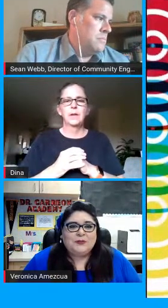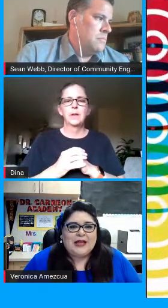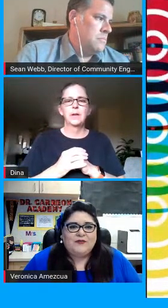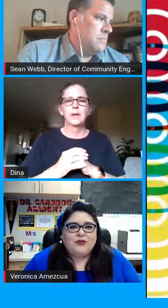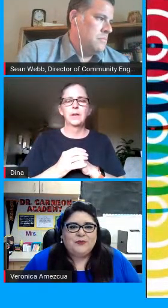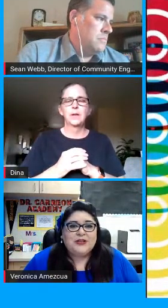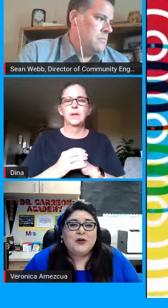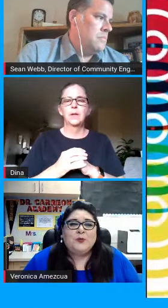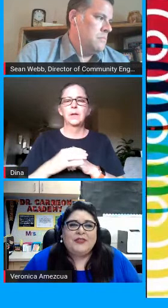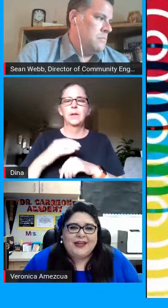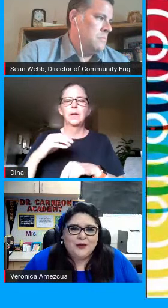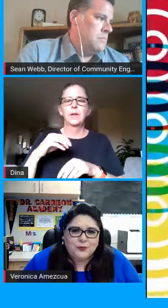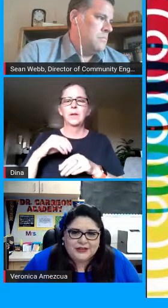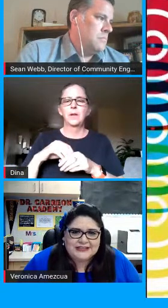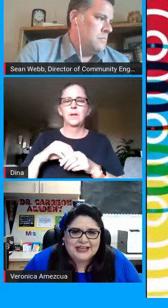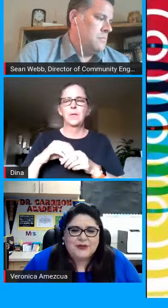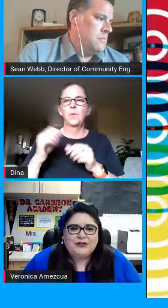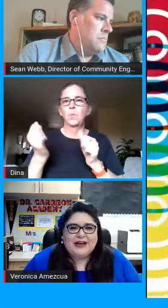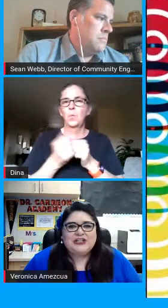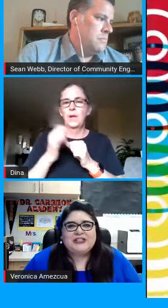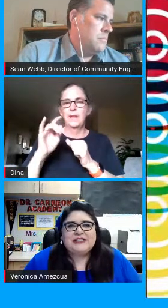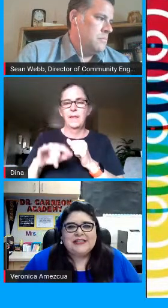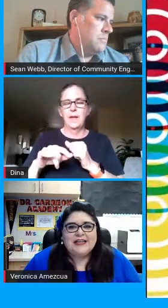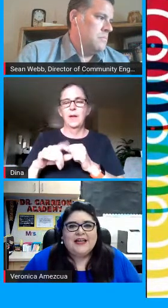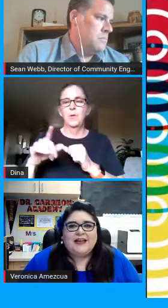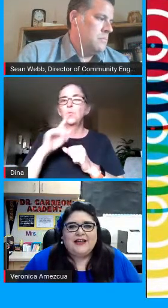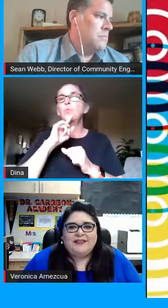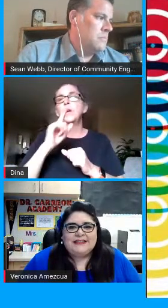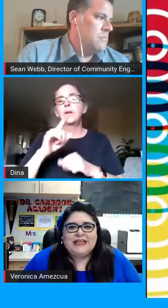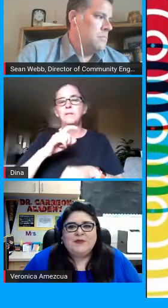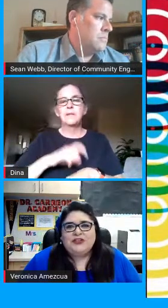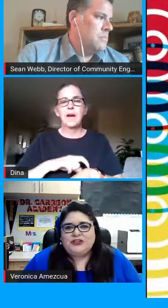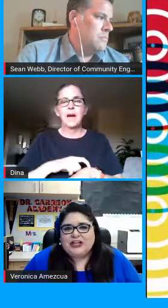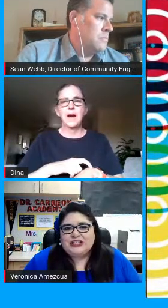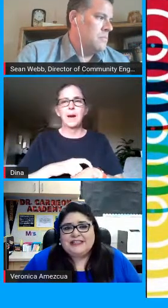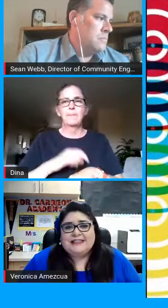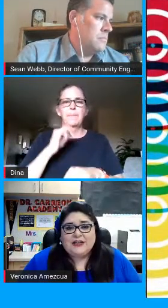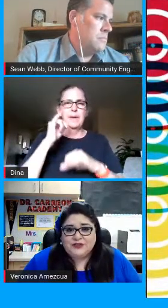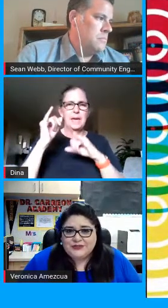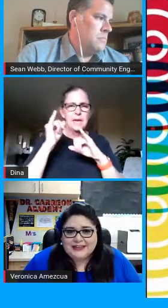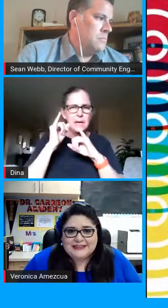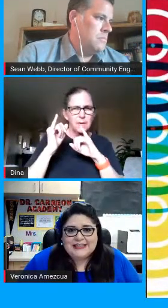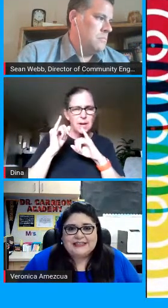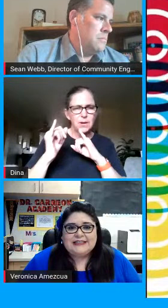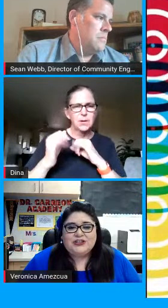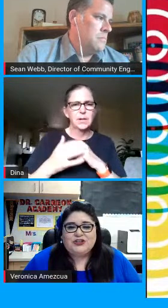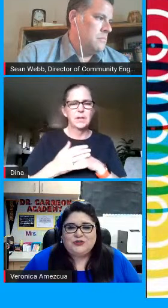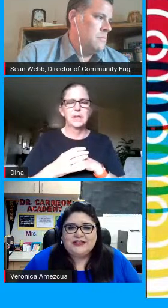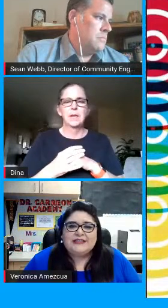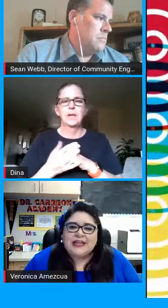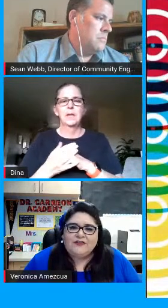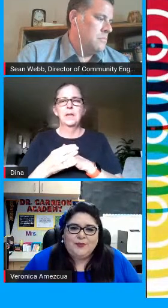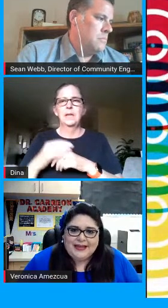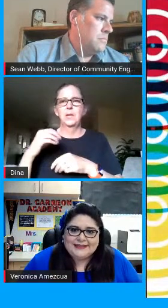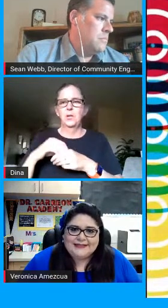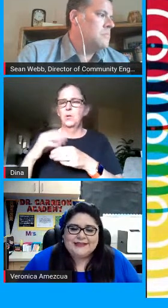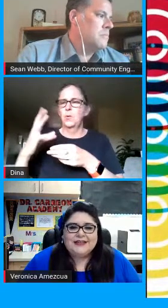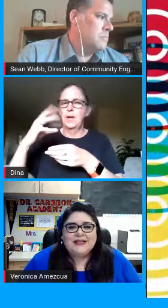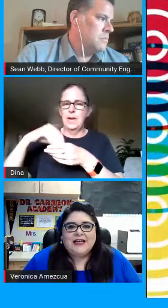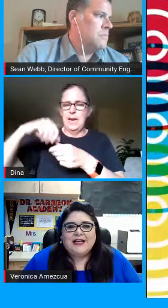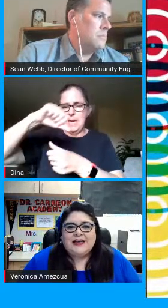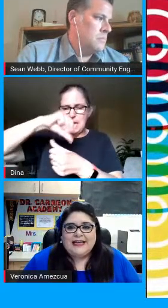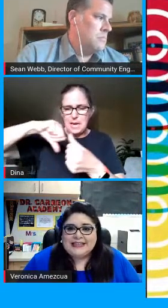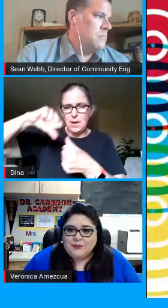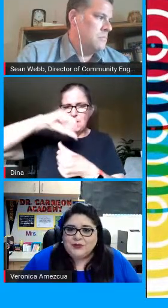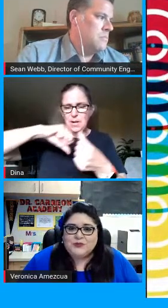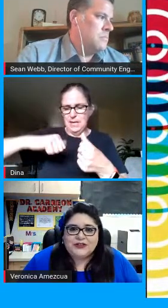channels or platforms without real-time interactions uh this type of instruction is self-directed and student self-paced